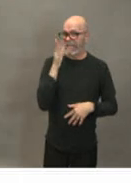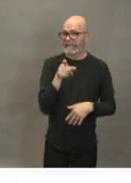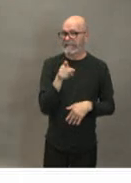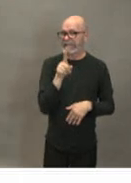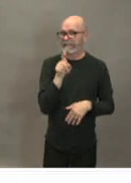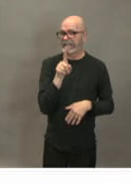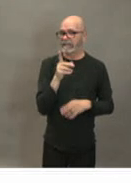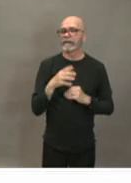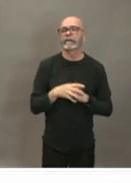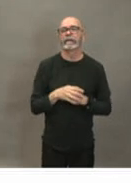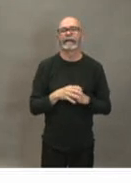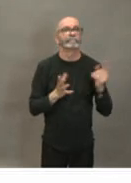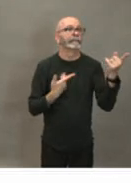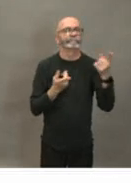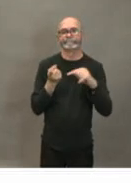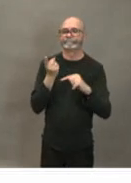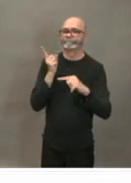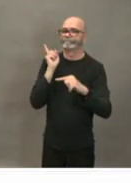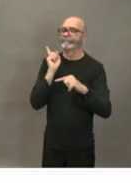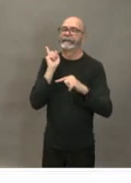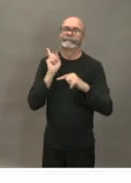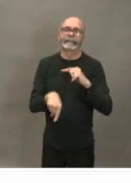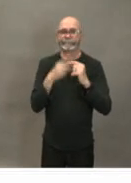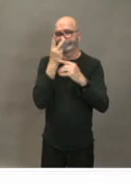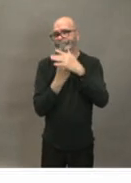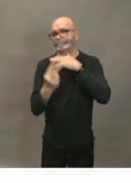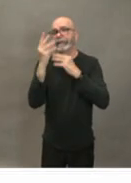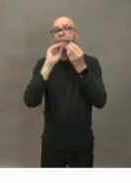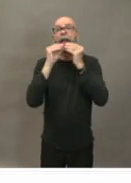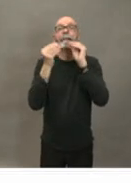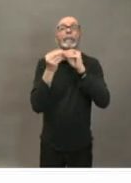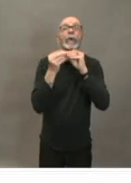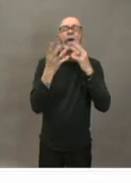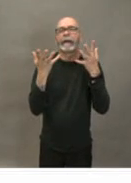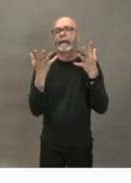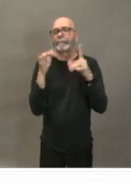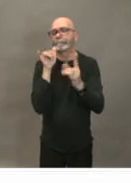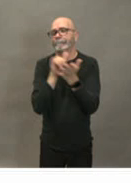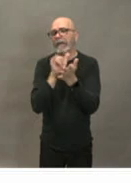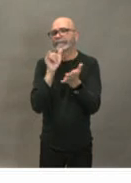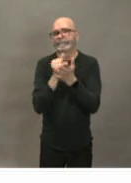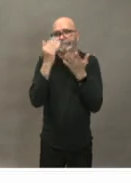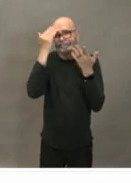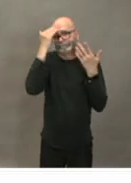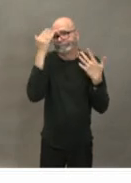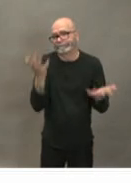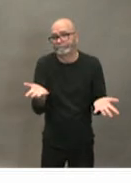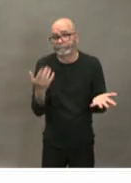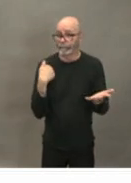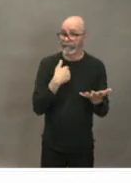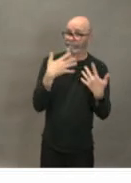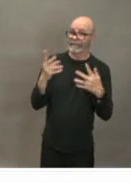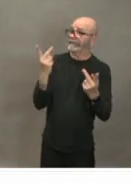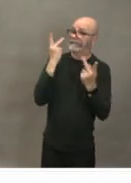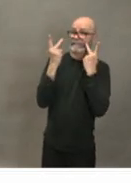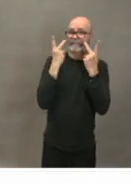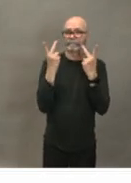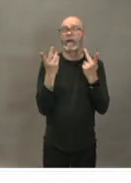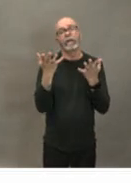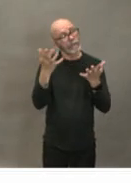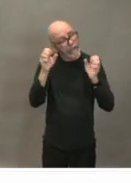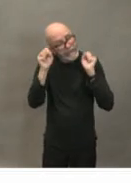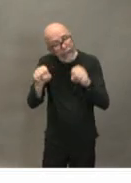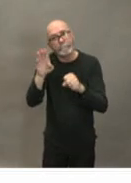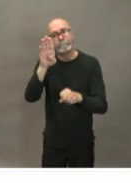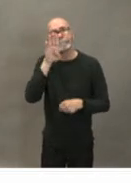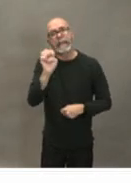can't put a number on that but i think as the days go on i think we're seeing now it's it's quite probable that we are going to see some kind